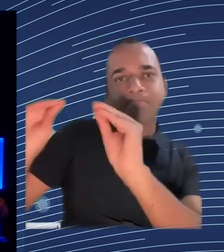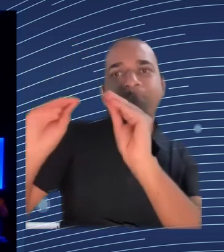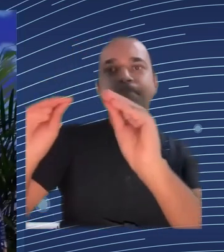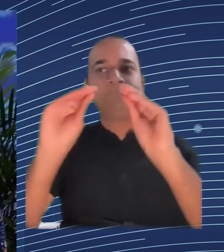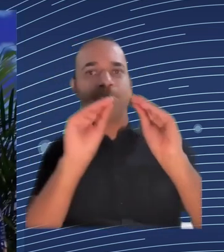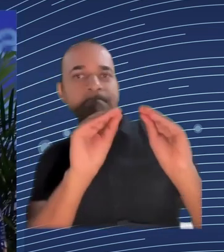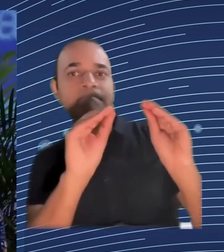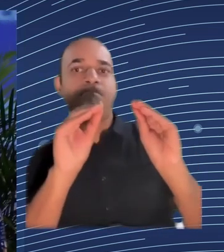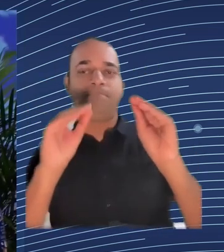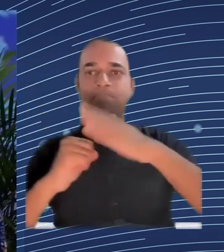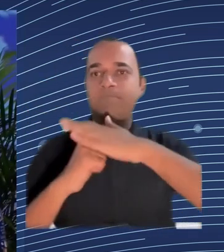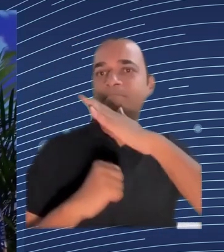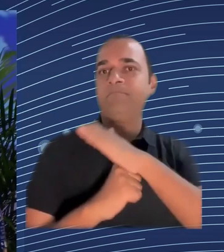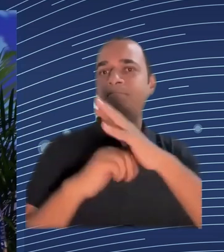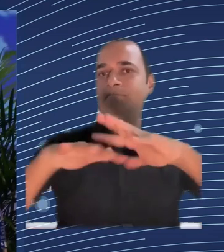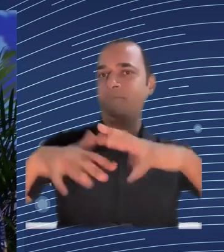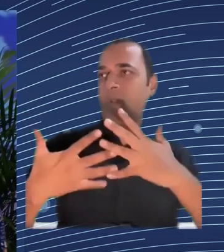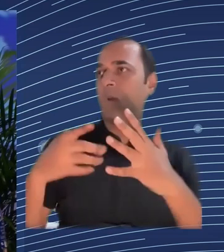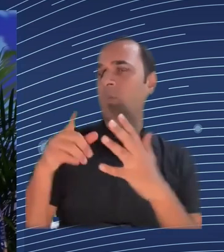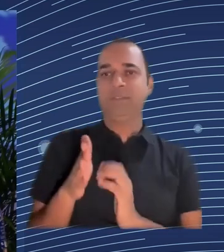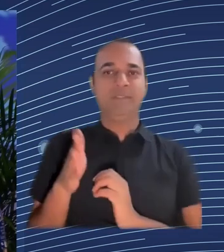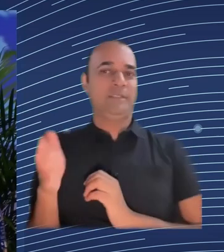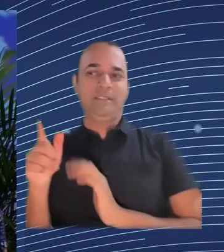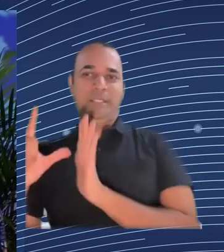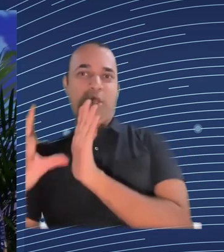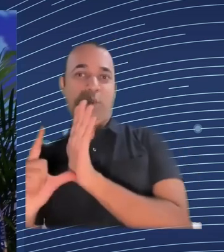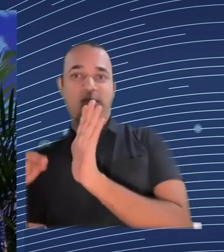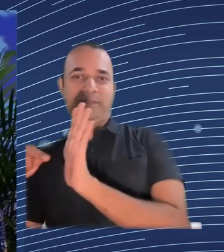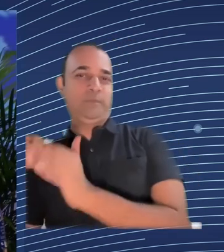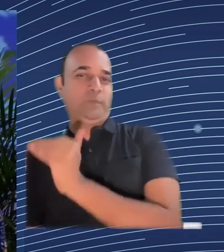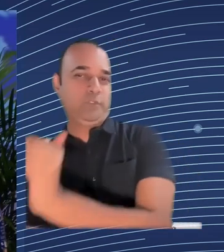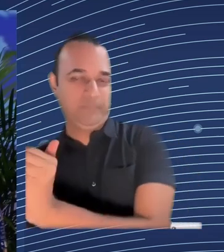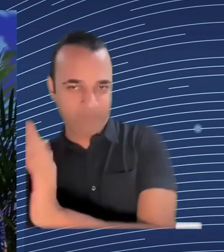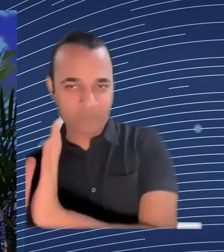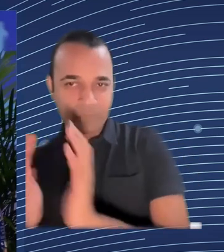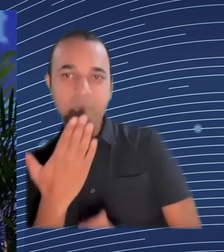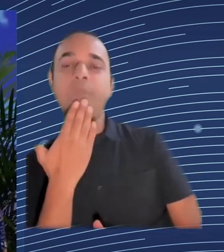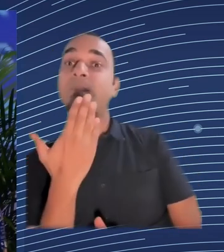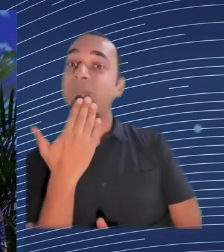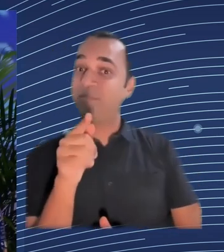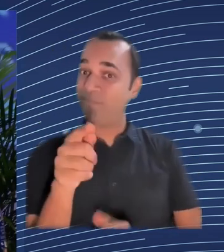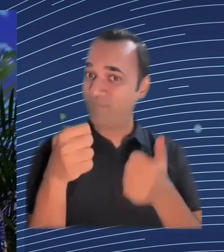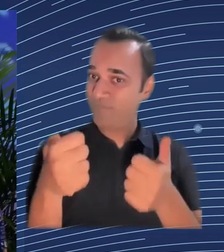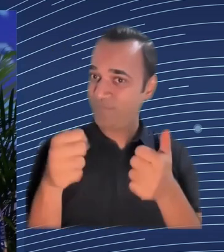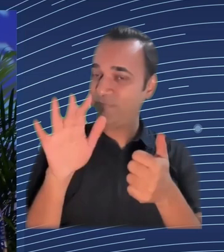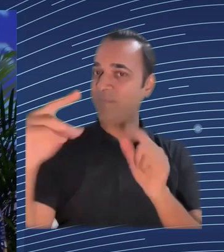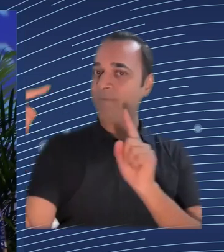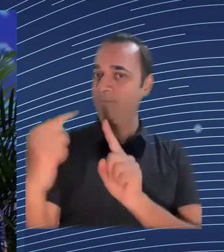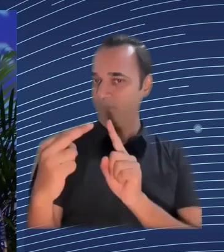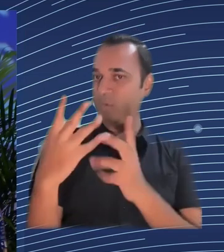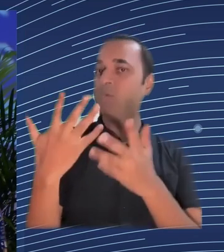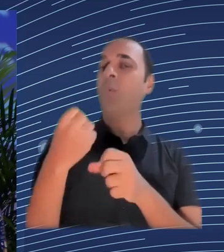make all this what we've been discussing about transparency control of data control and the use of technology